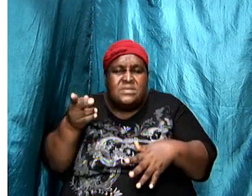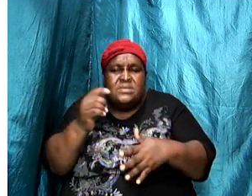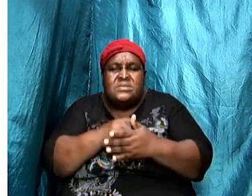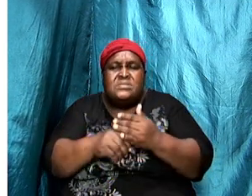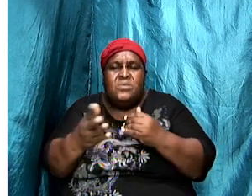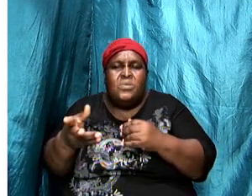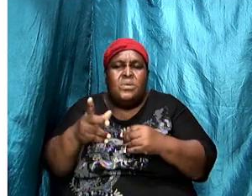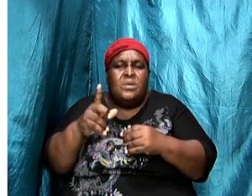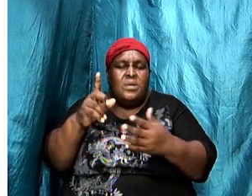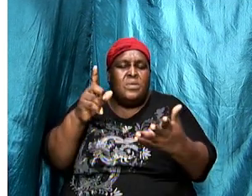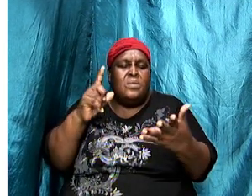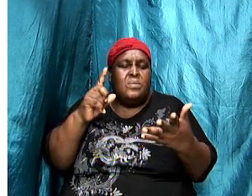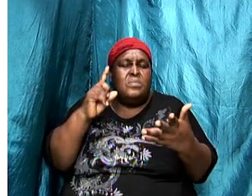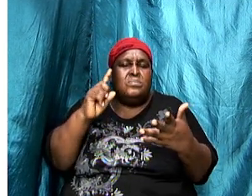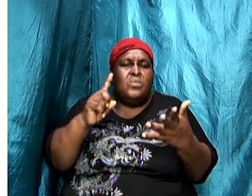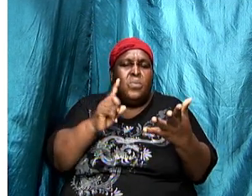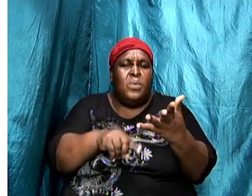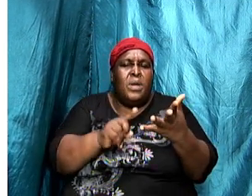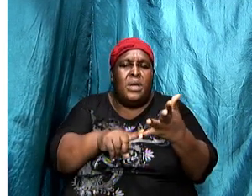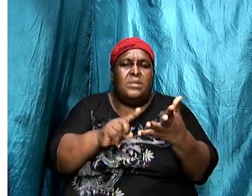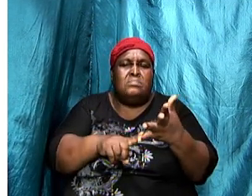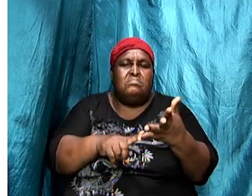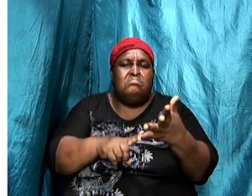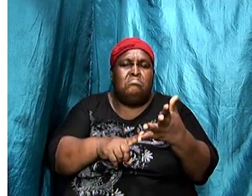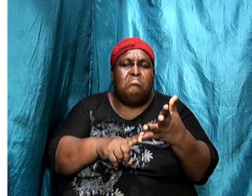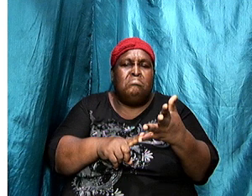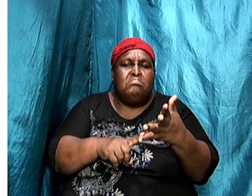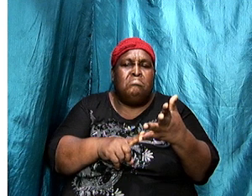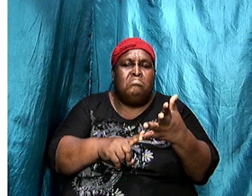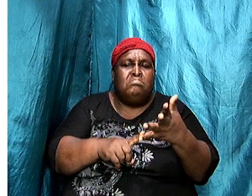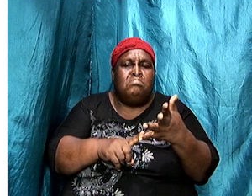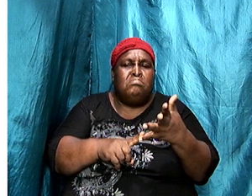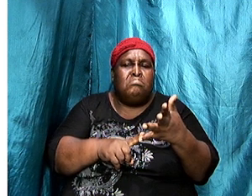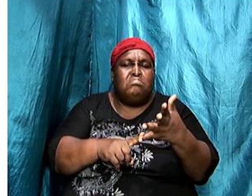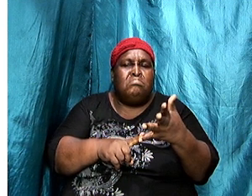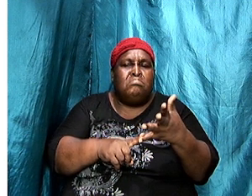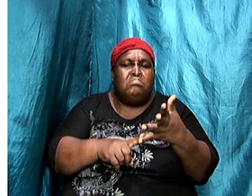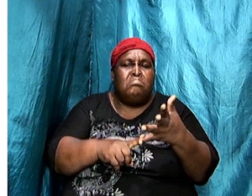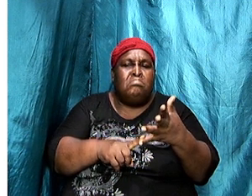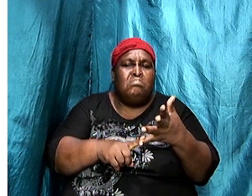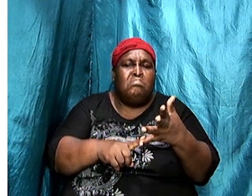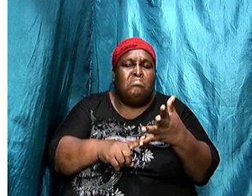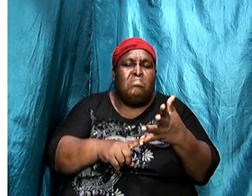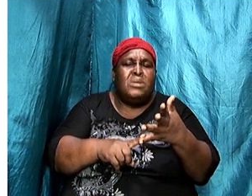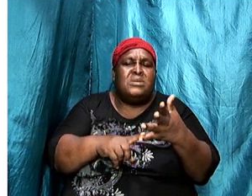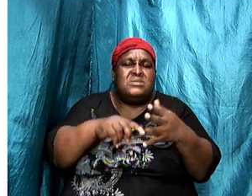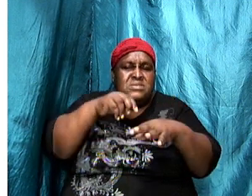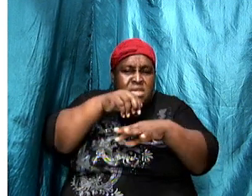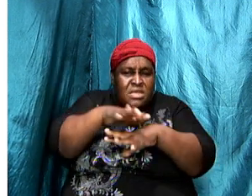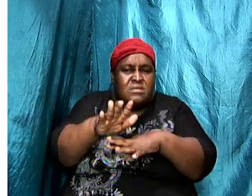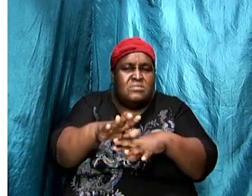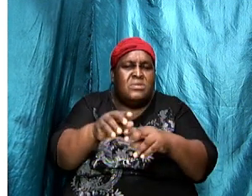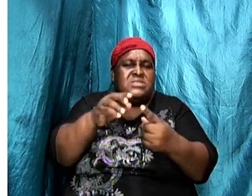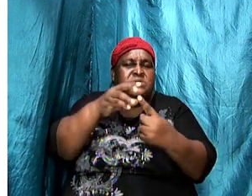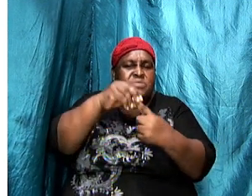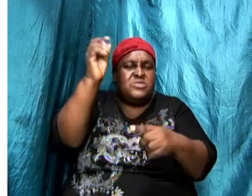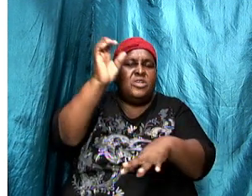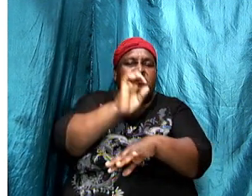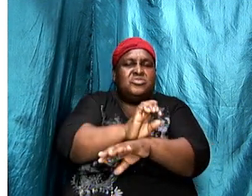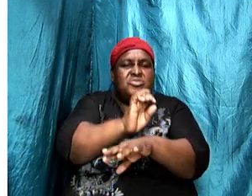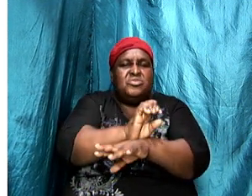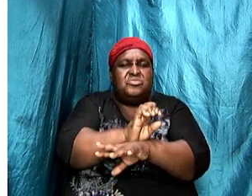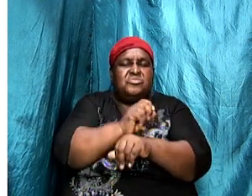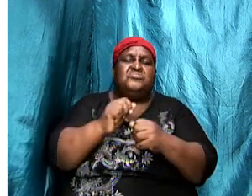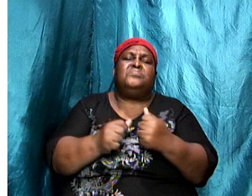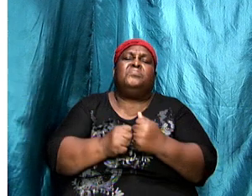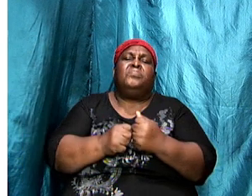one we see that they are addressed to a particular church so there is an address we see for all of